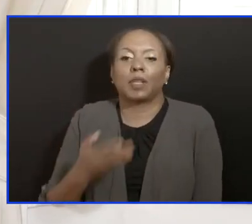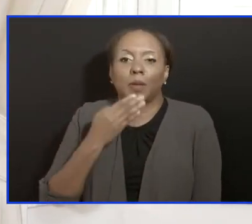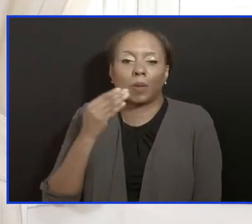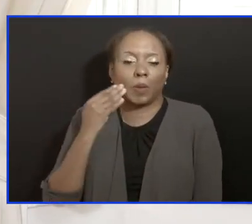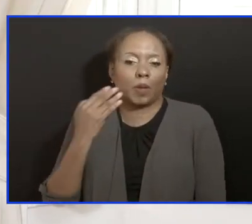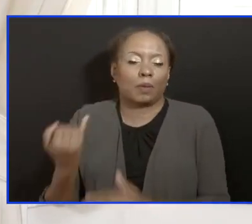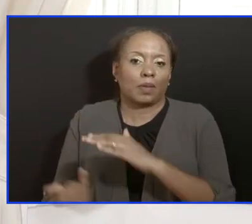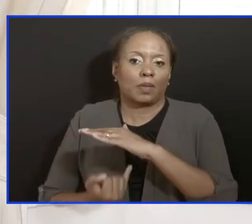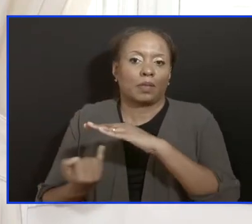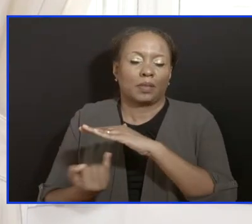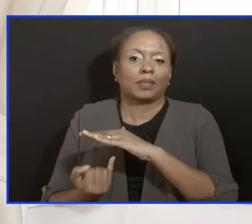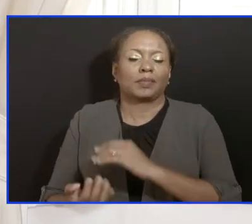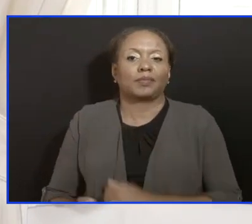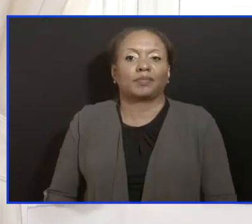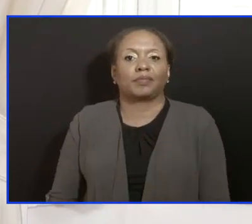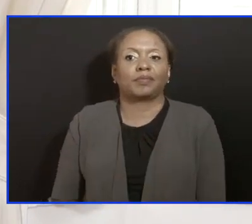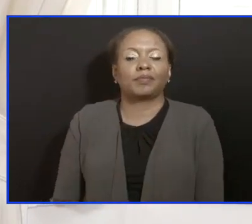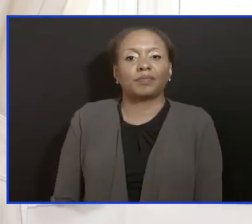isolation, sorry.